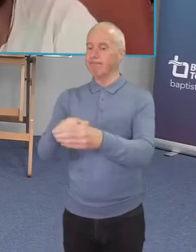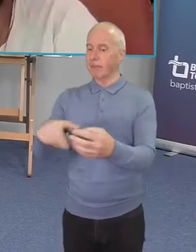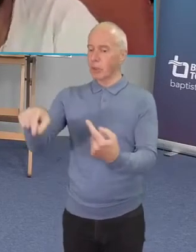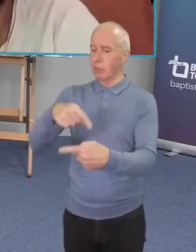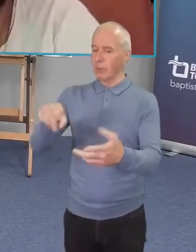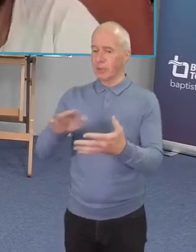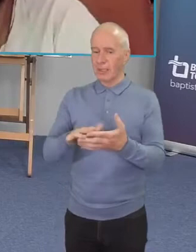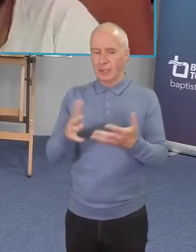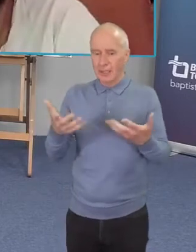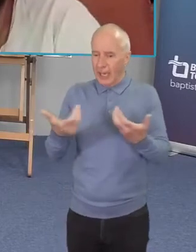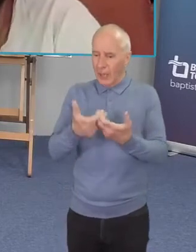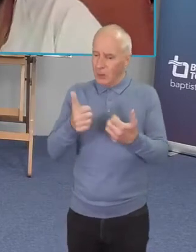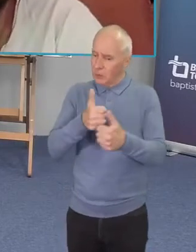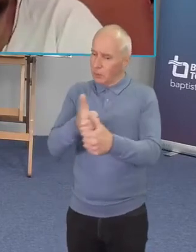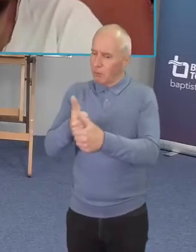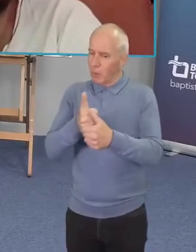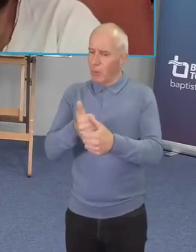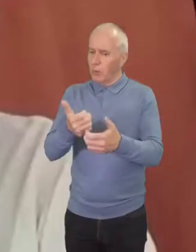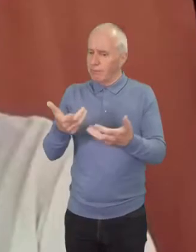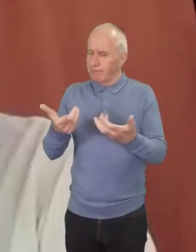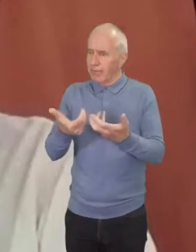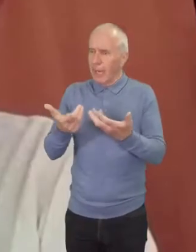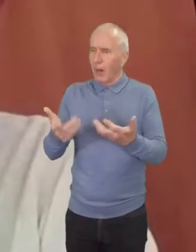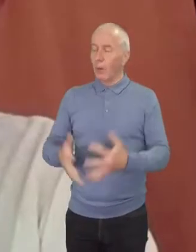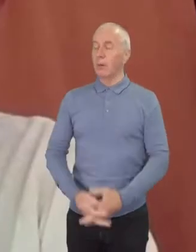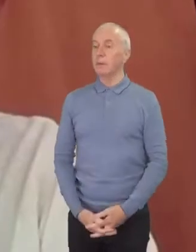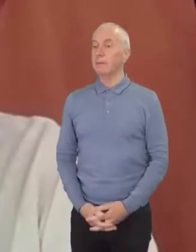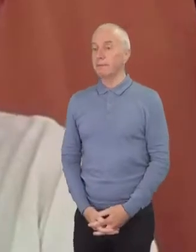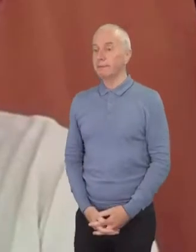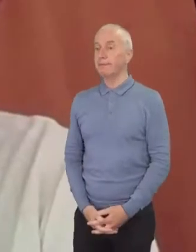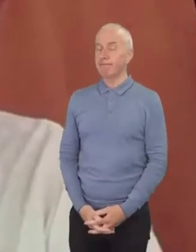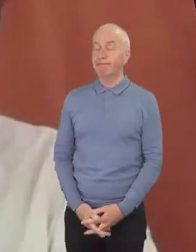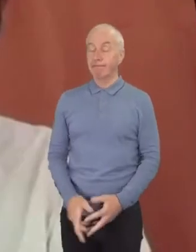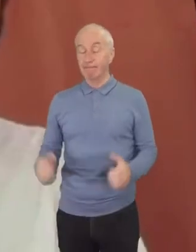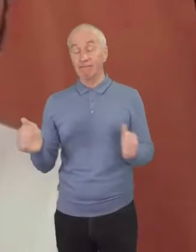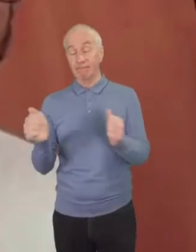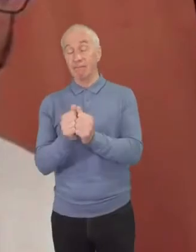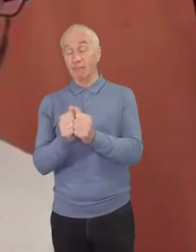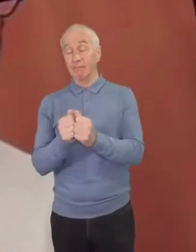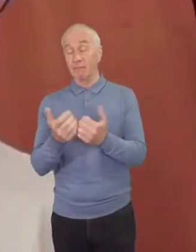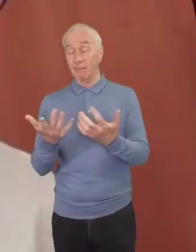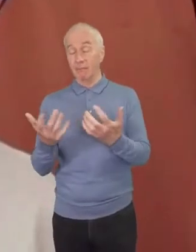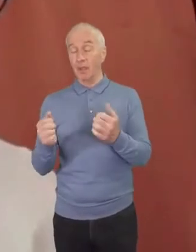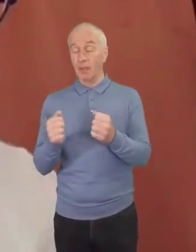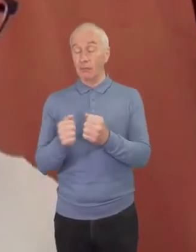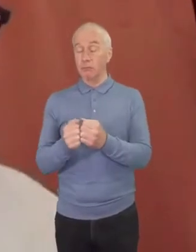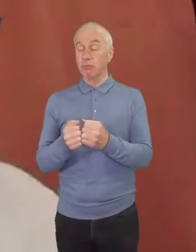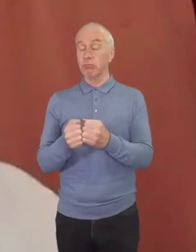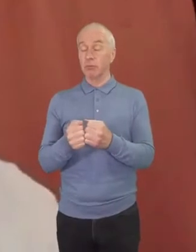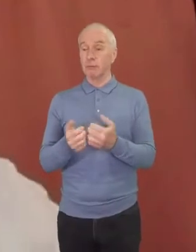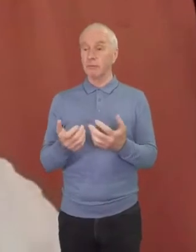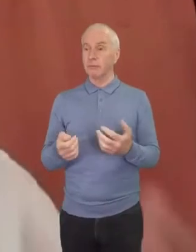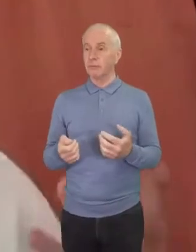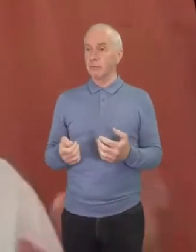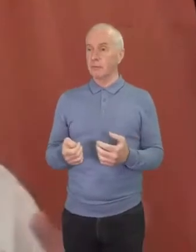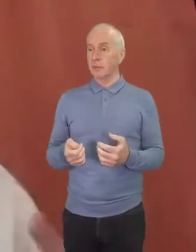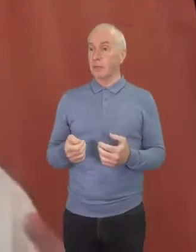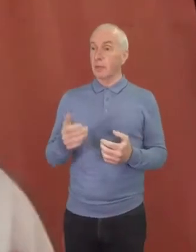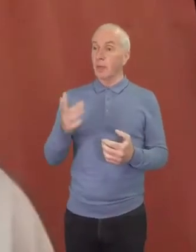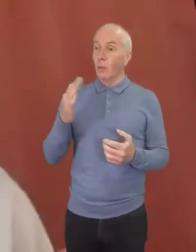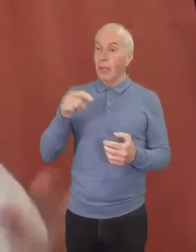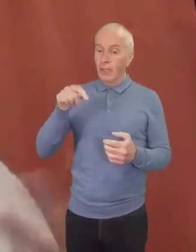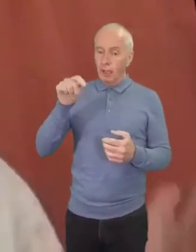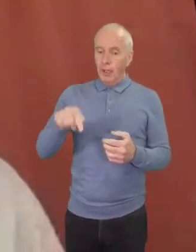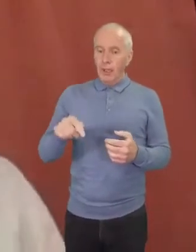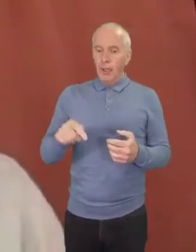around that yeah totally um so one of the the when it comes to this